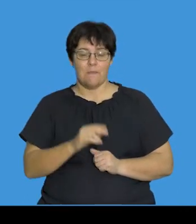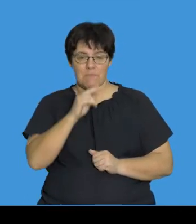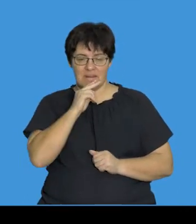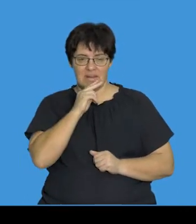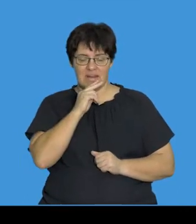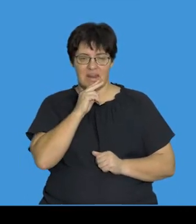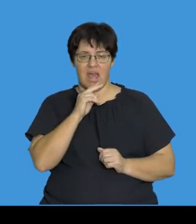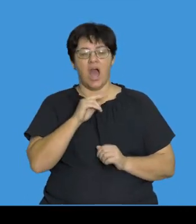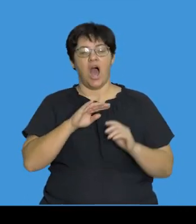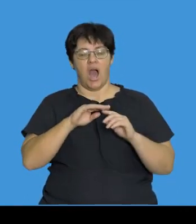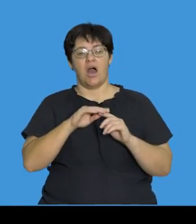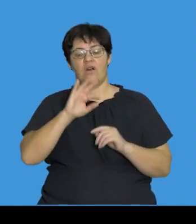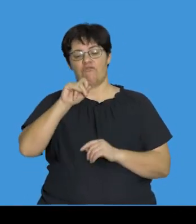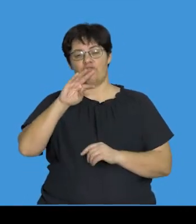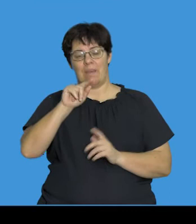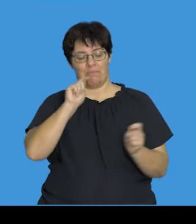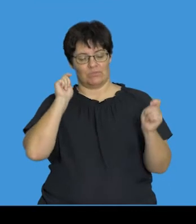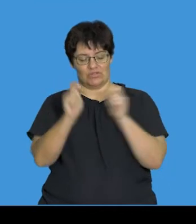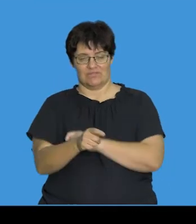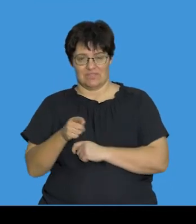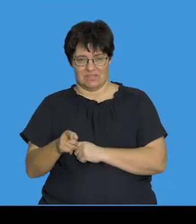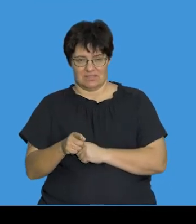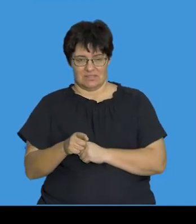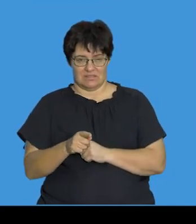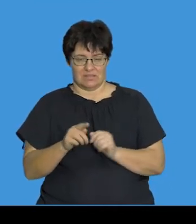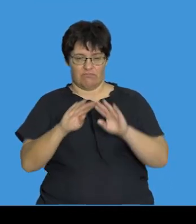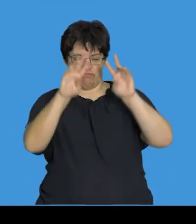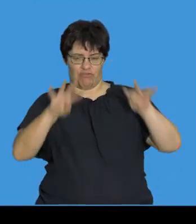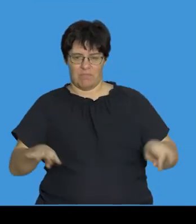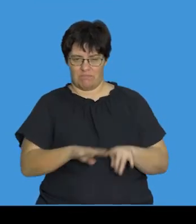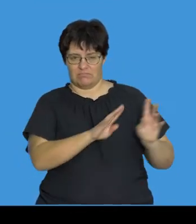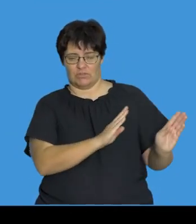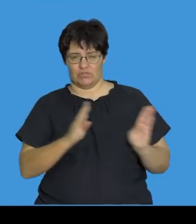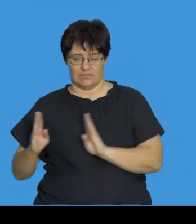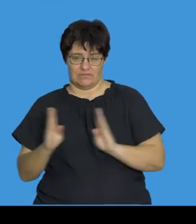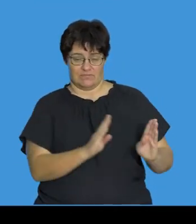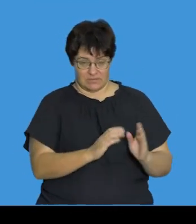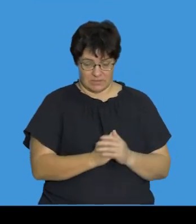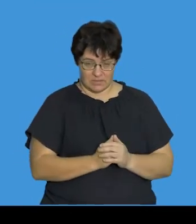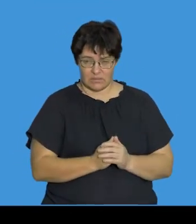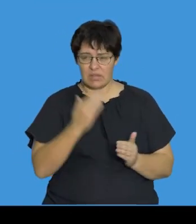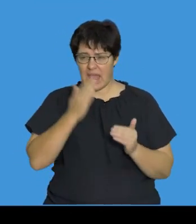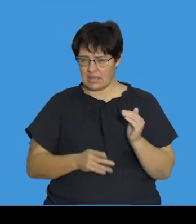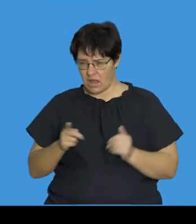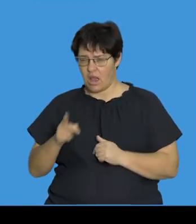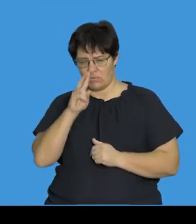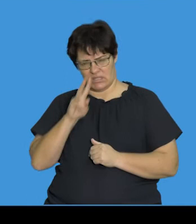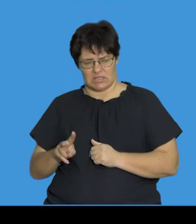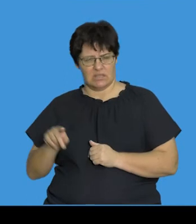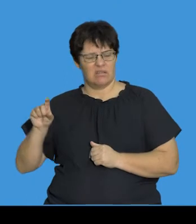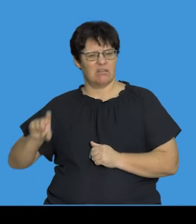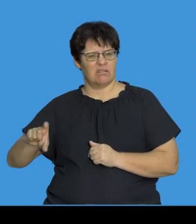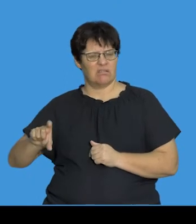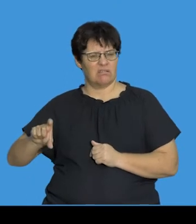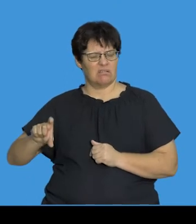mutation. Because if we look at further down, at the end of that sequence, we see that now there